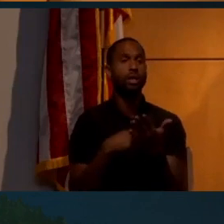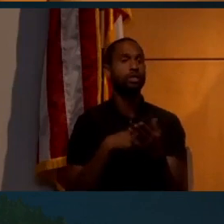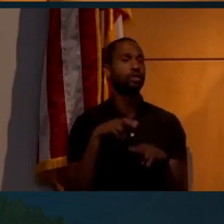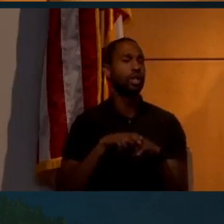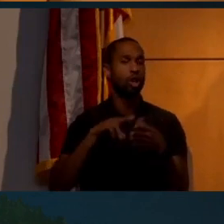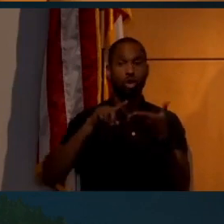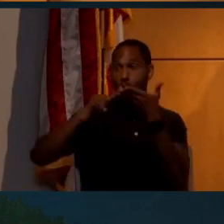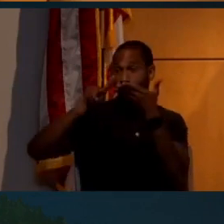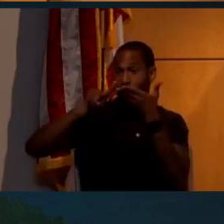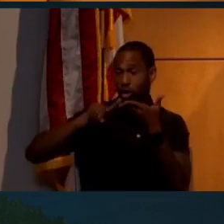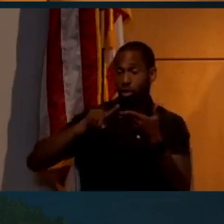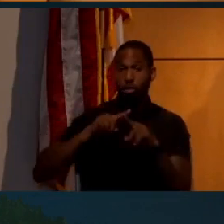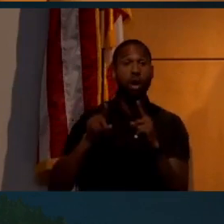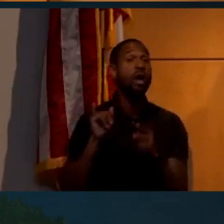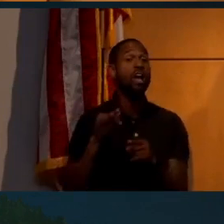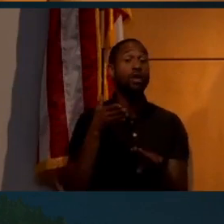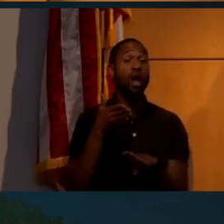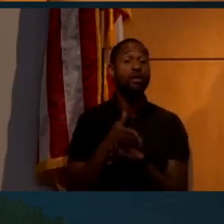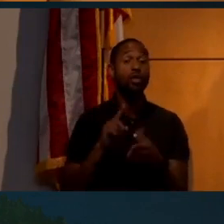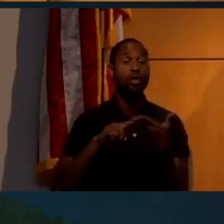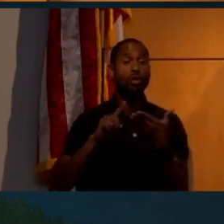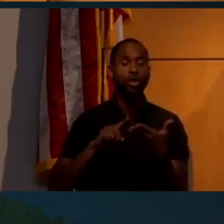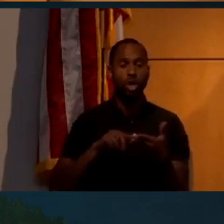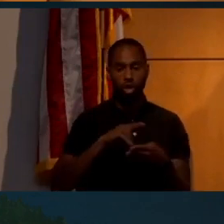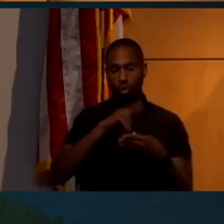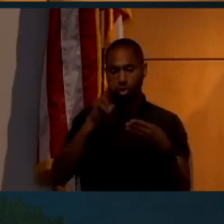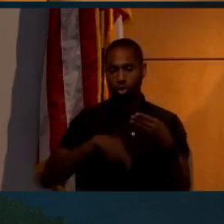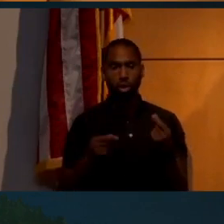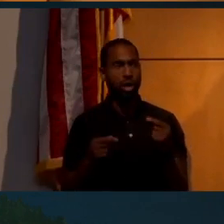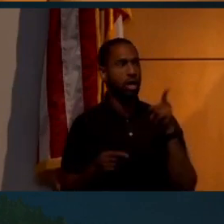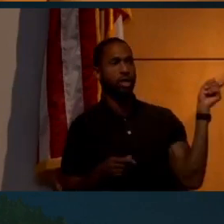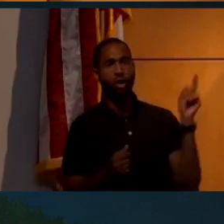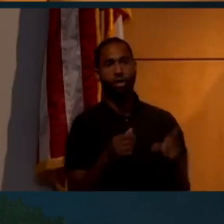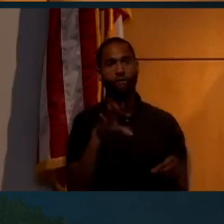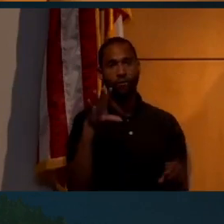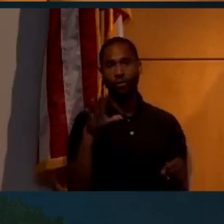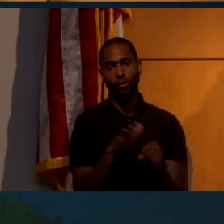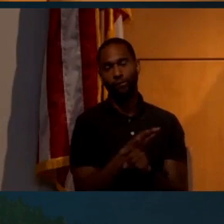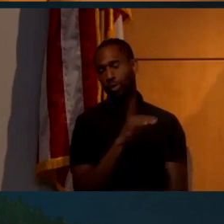research. But when you do, you always wind up coming to the same conclusion that these people are full of it.